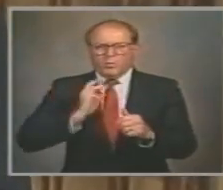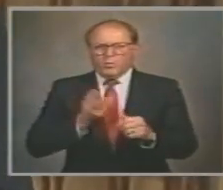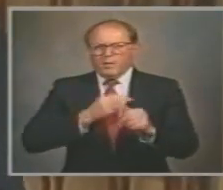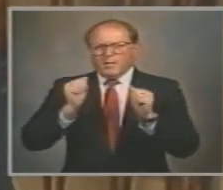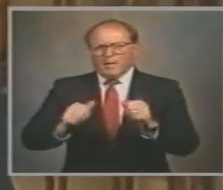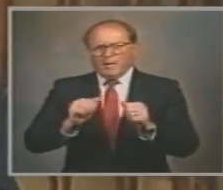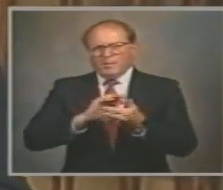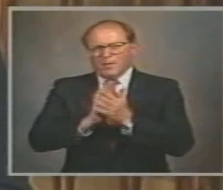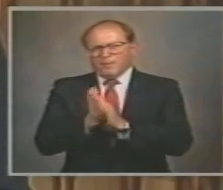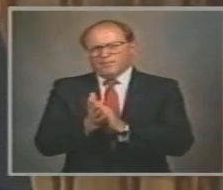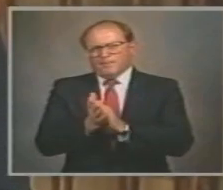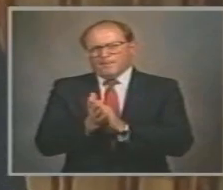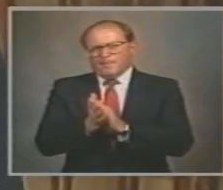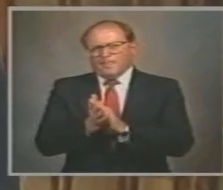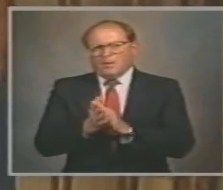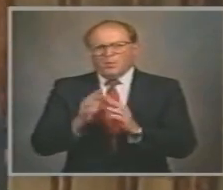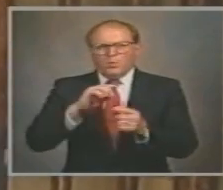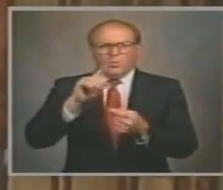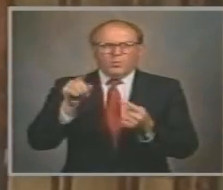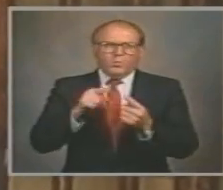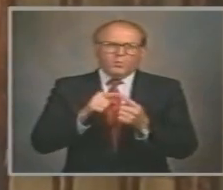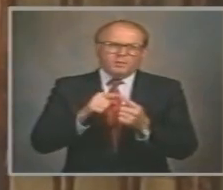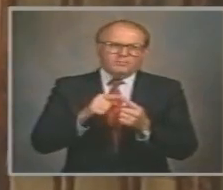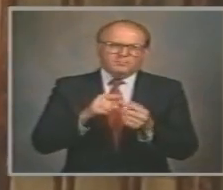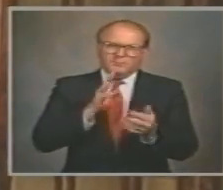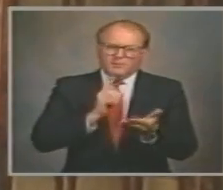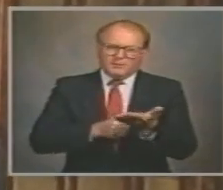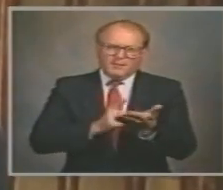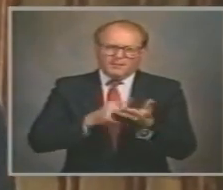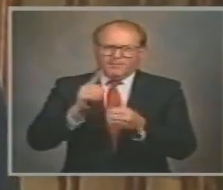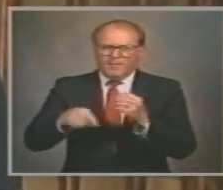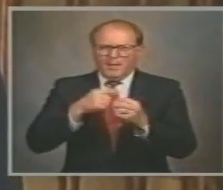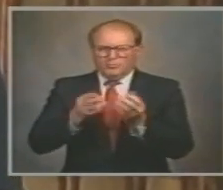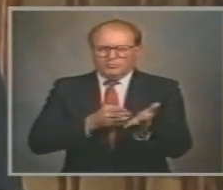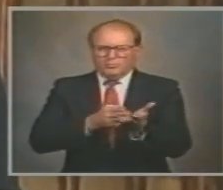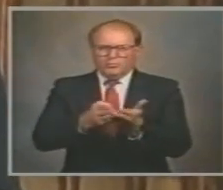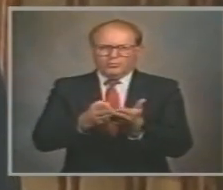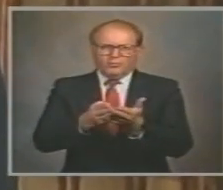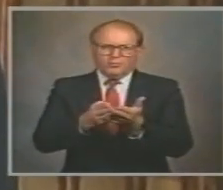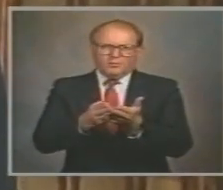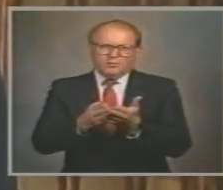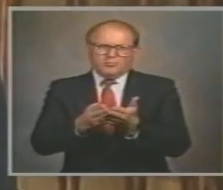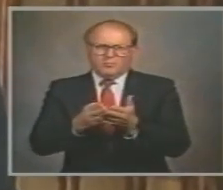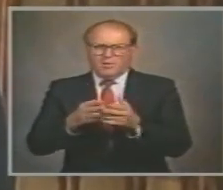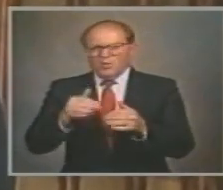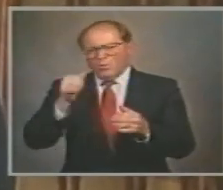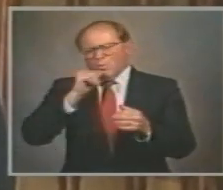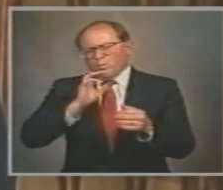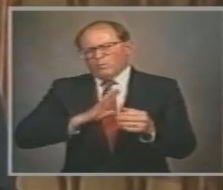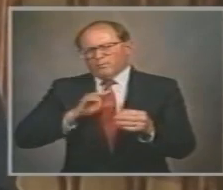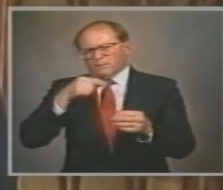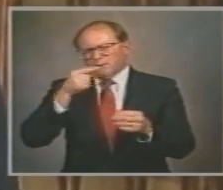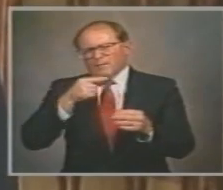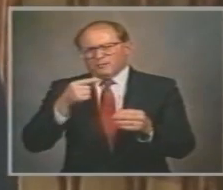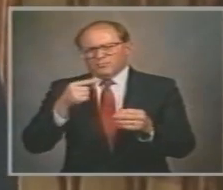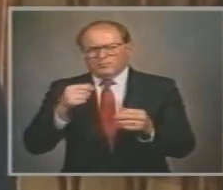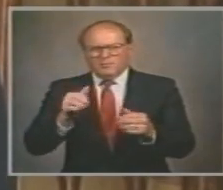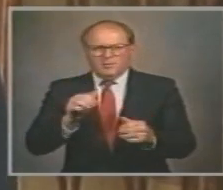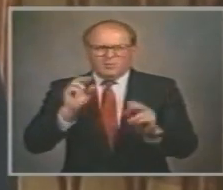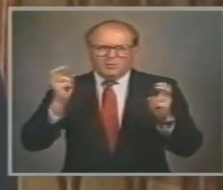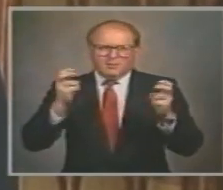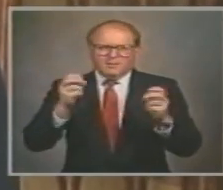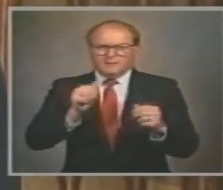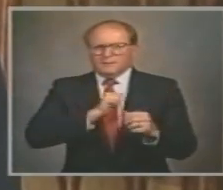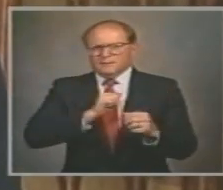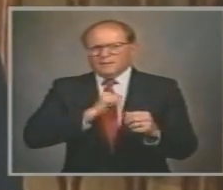In Gazing on Truth, Kitty Muggeridge said, self-fulfillment soon grows into